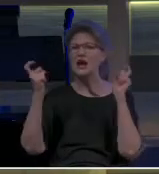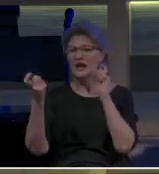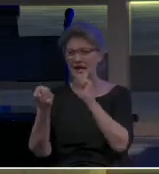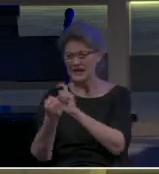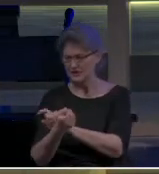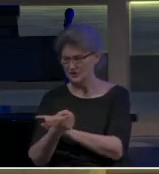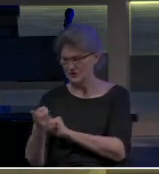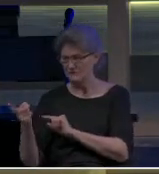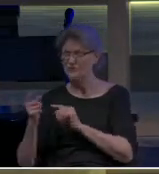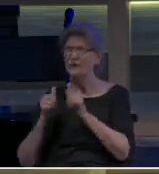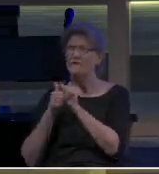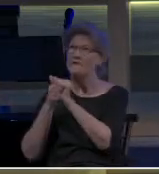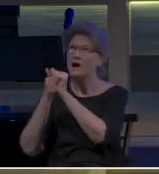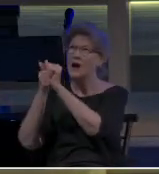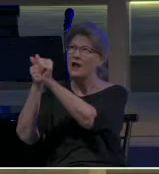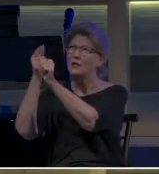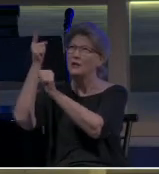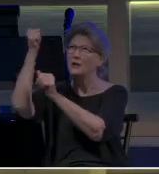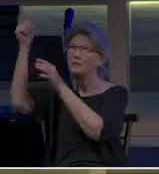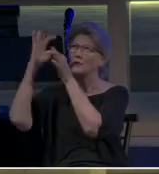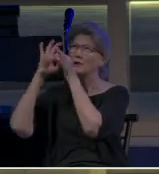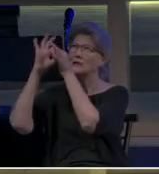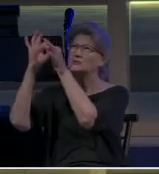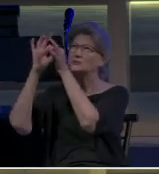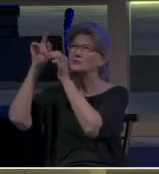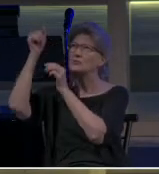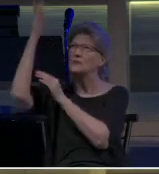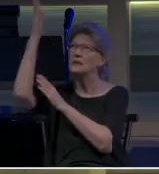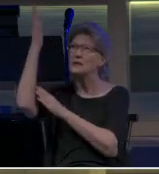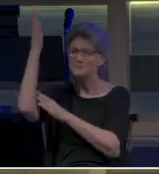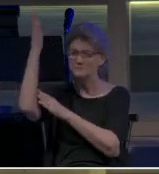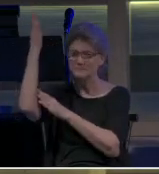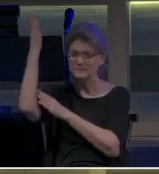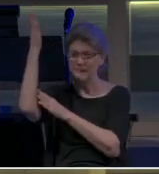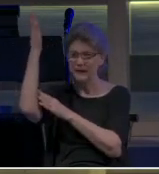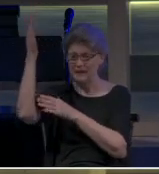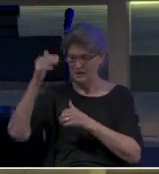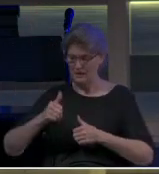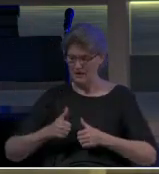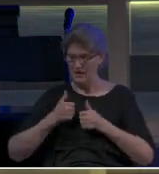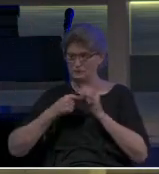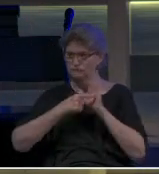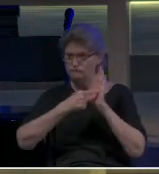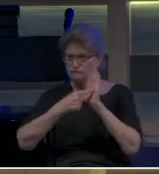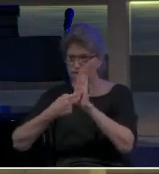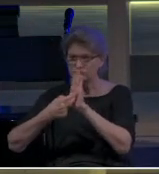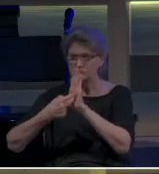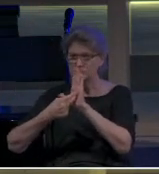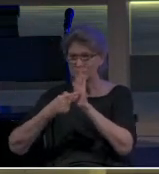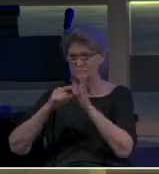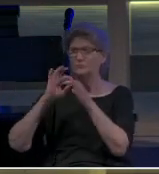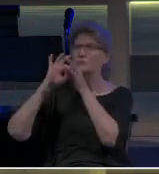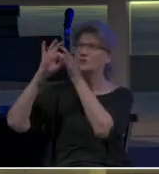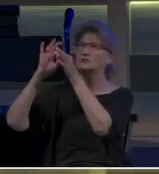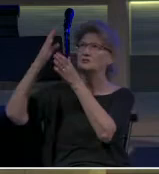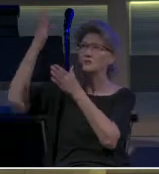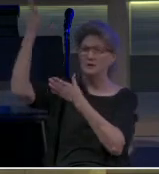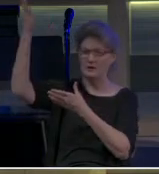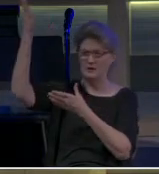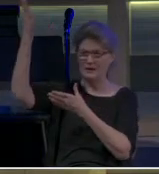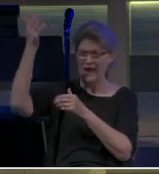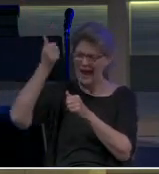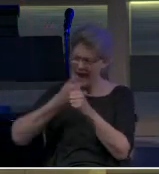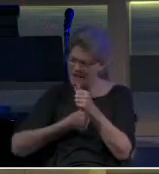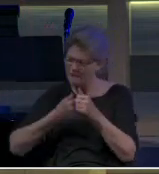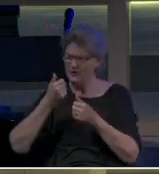would walk with him in relationship. And that their lives would reflect that relationship, every aspect